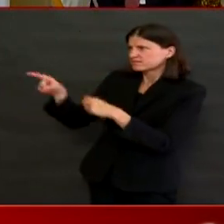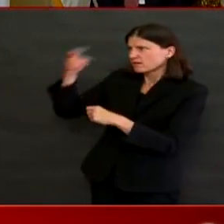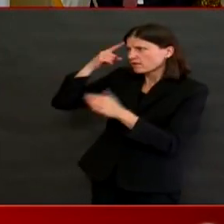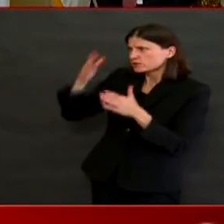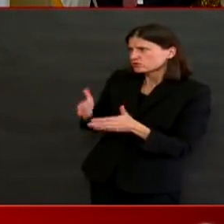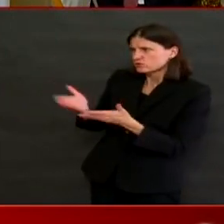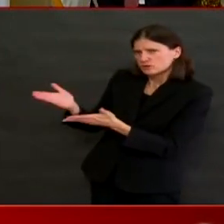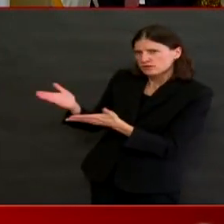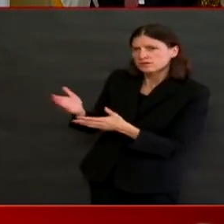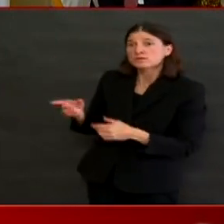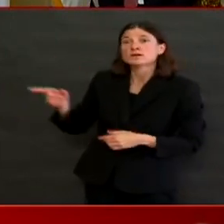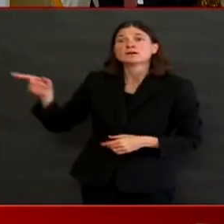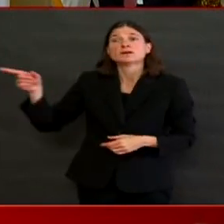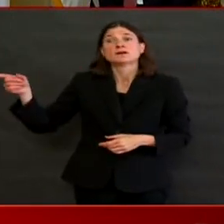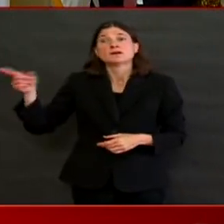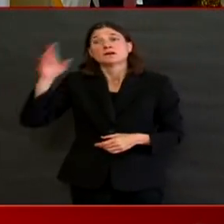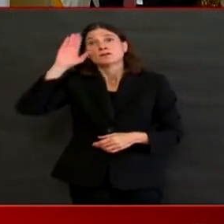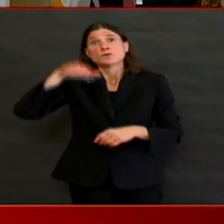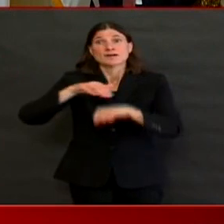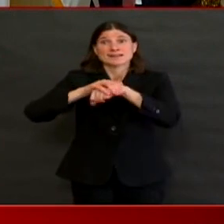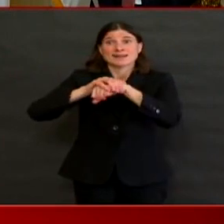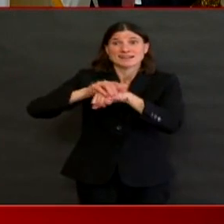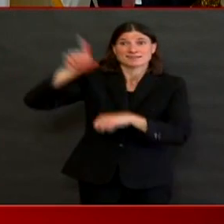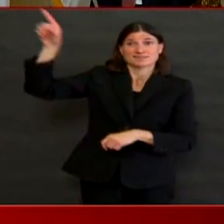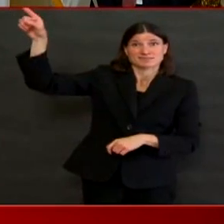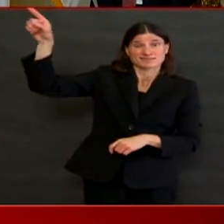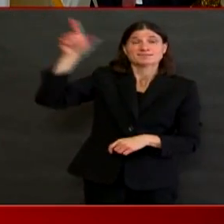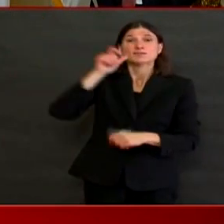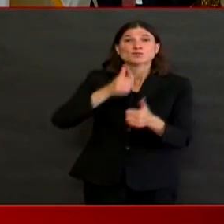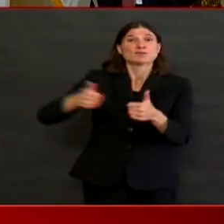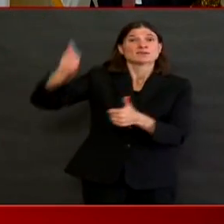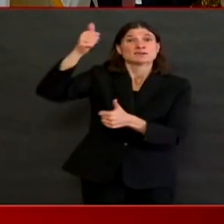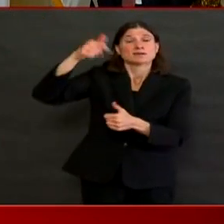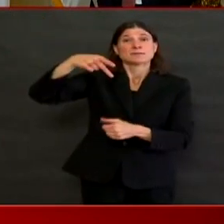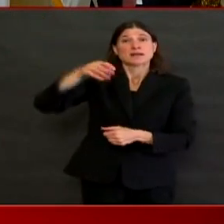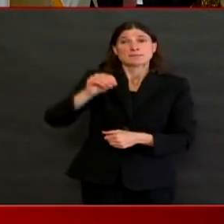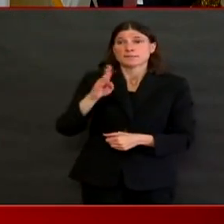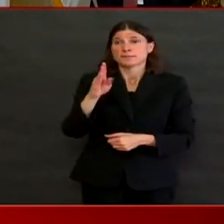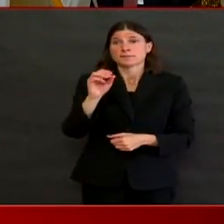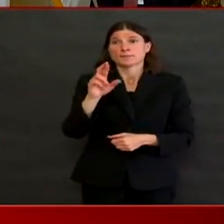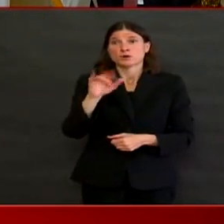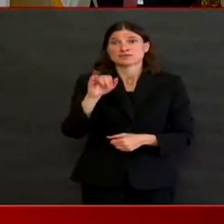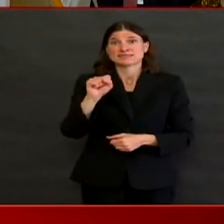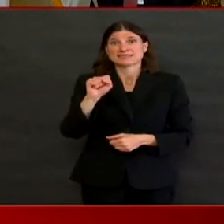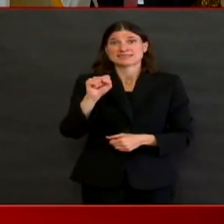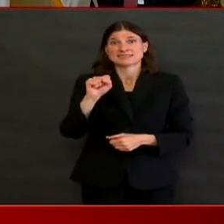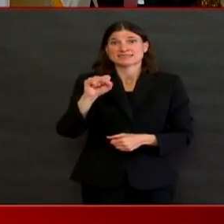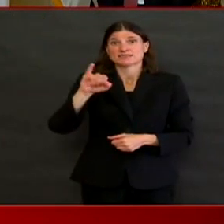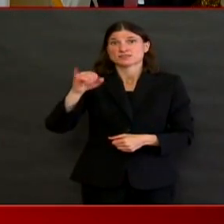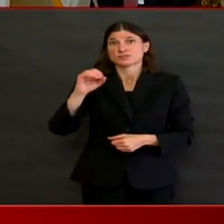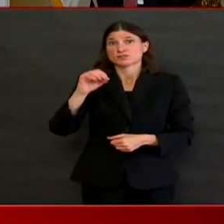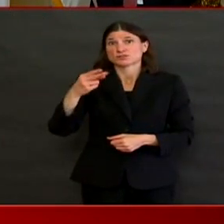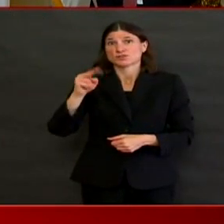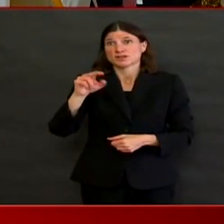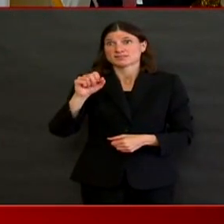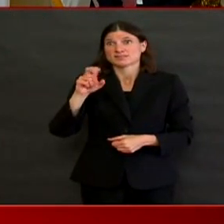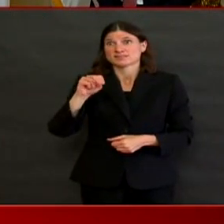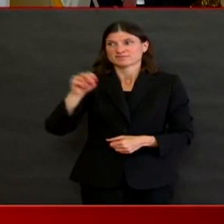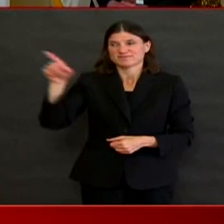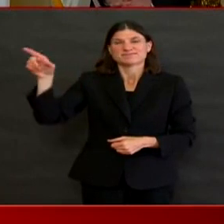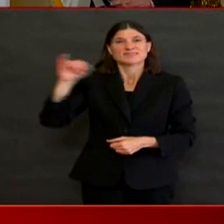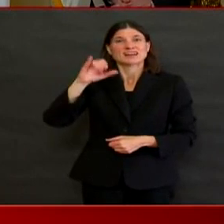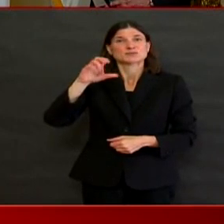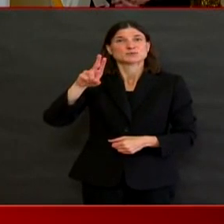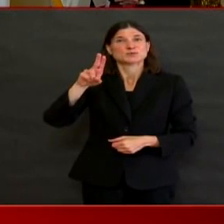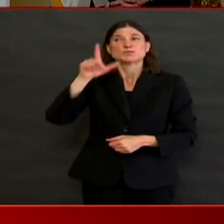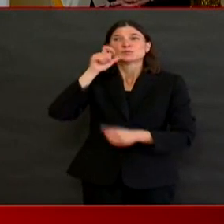Prime Minister is in the ICU with coronavirus right now. Hopefully you do not get sick, of course, but what is the contingency plan